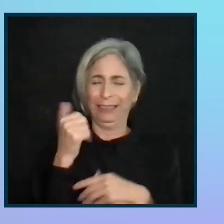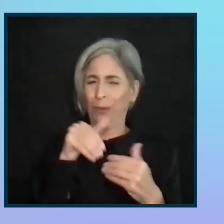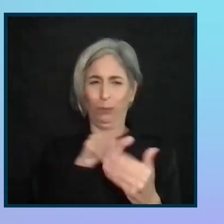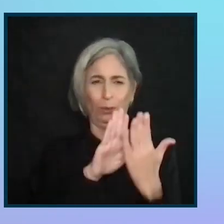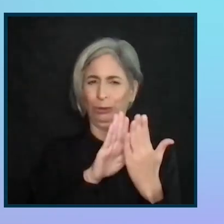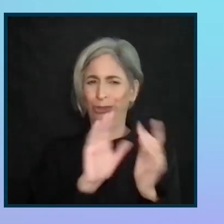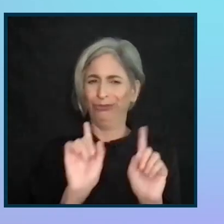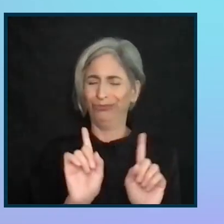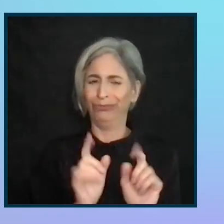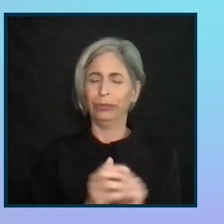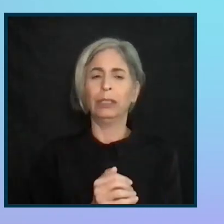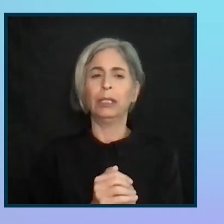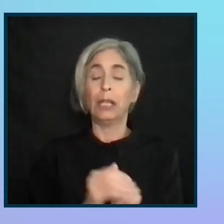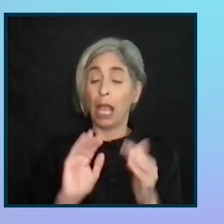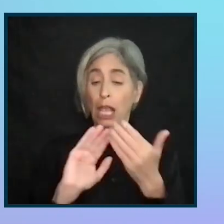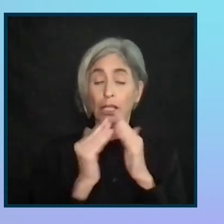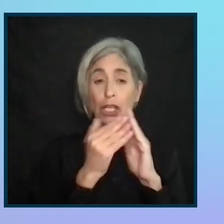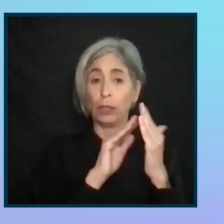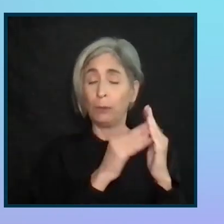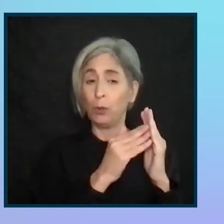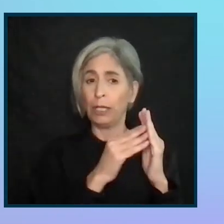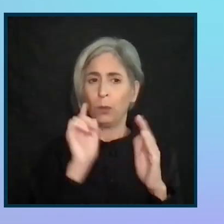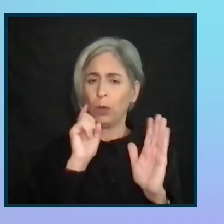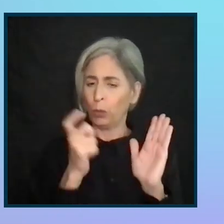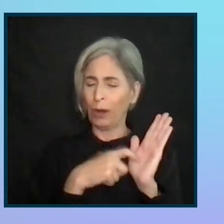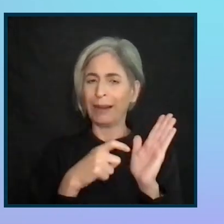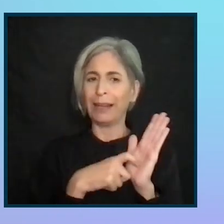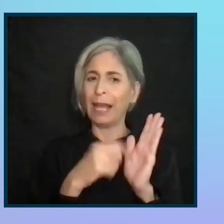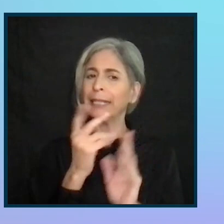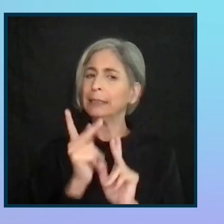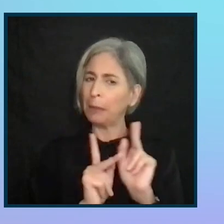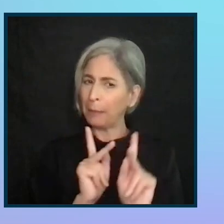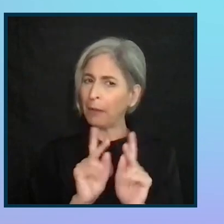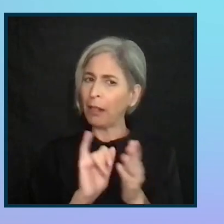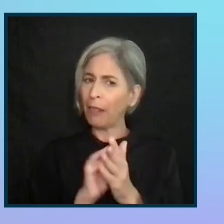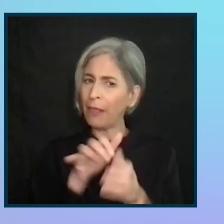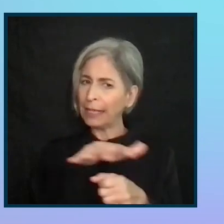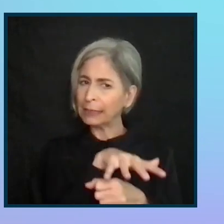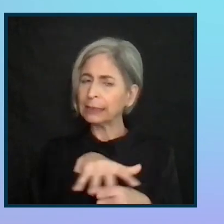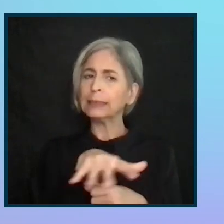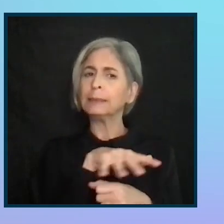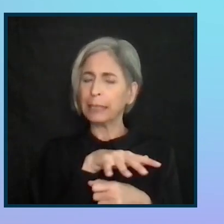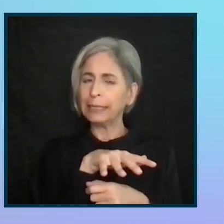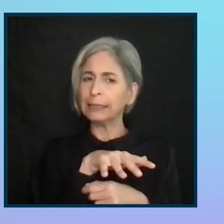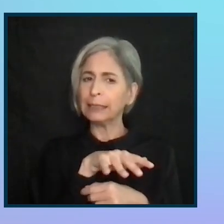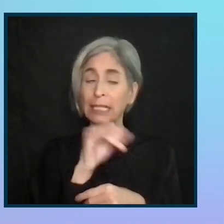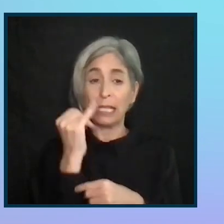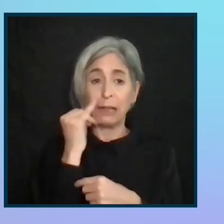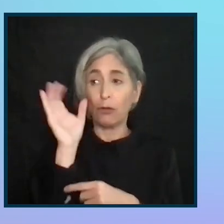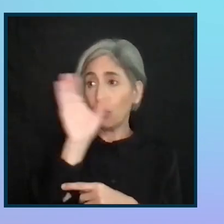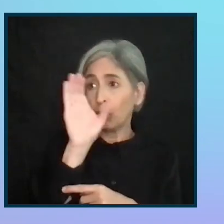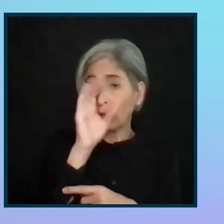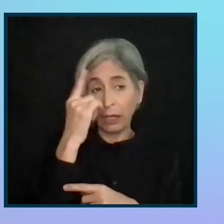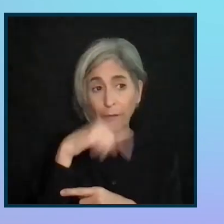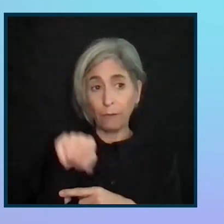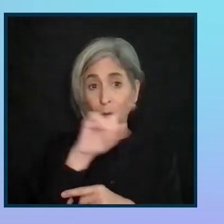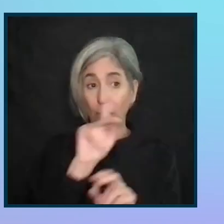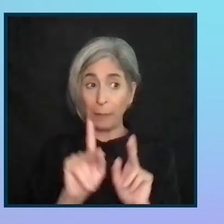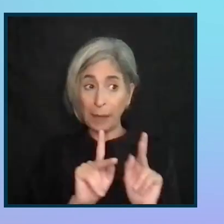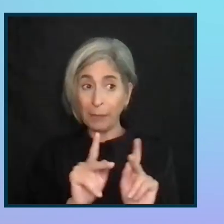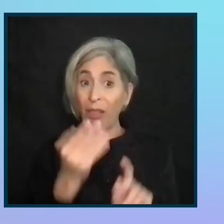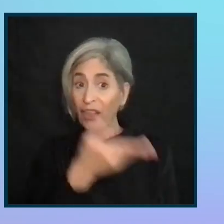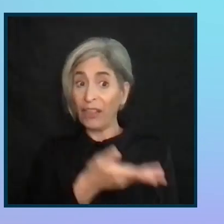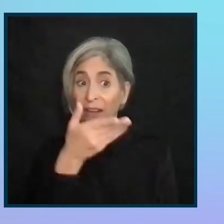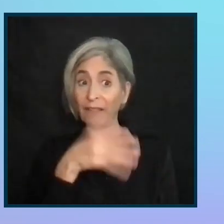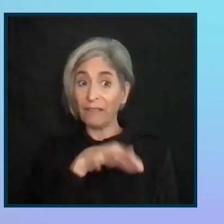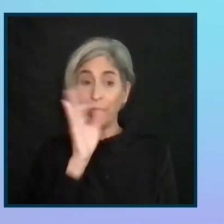these days. You know, the community will recognize people in that space. You know, if you go looking for them, they are